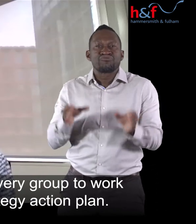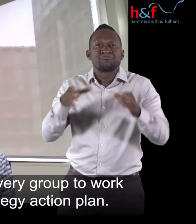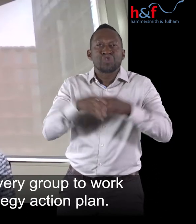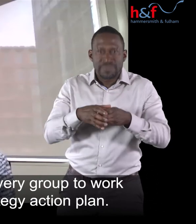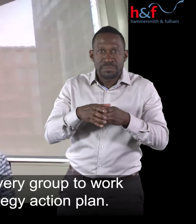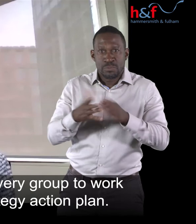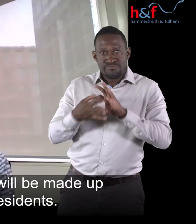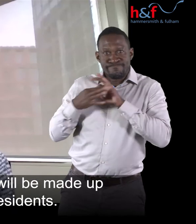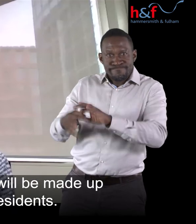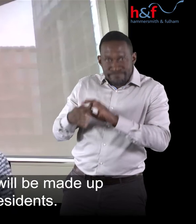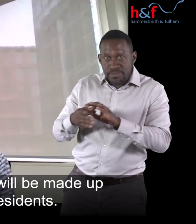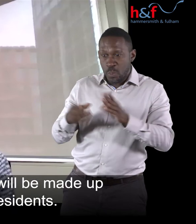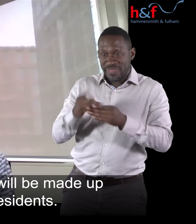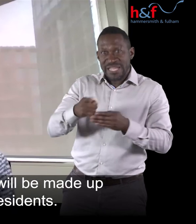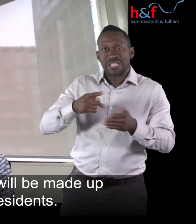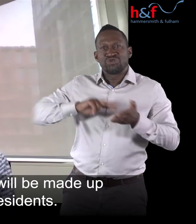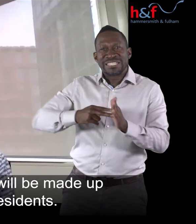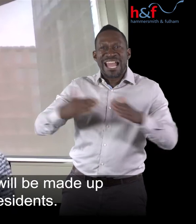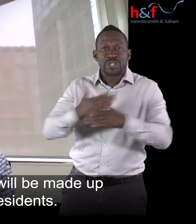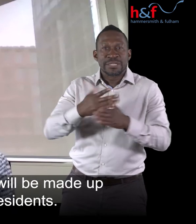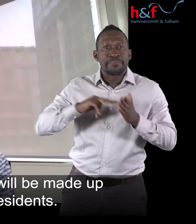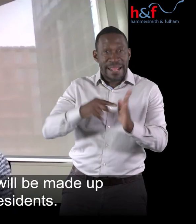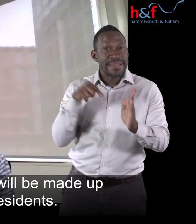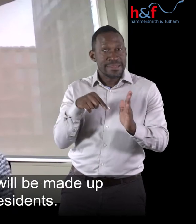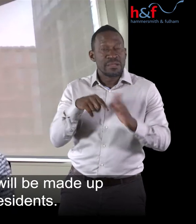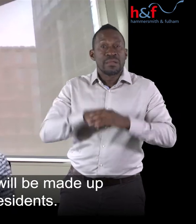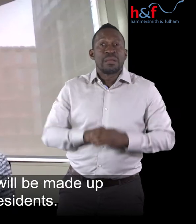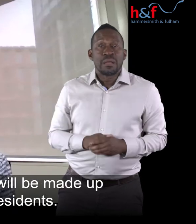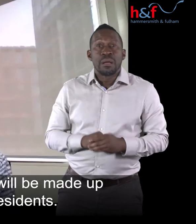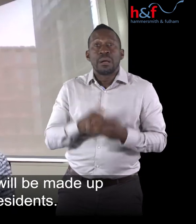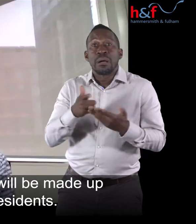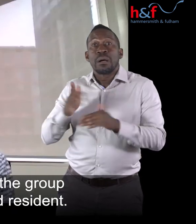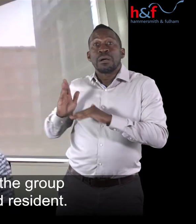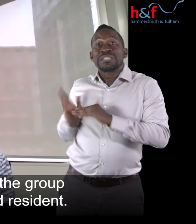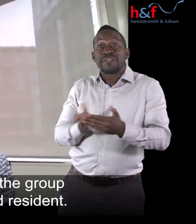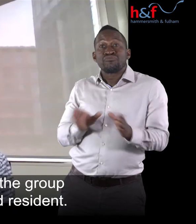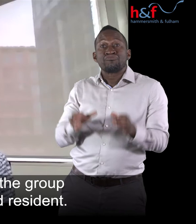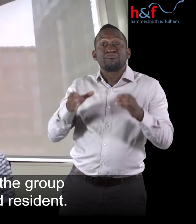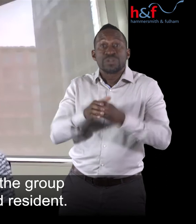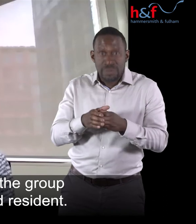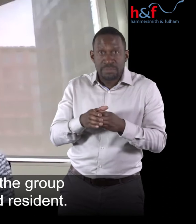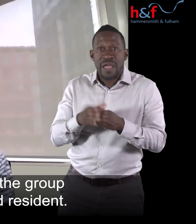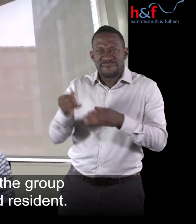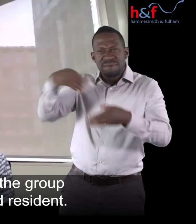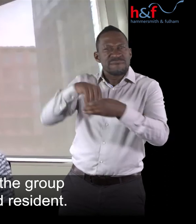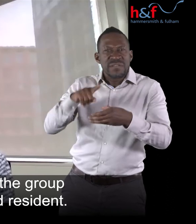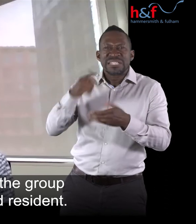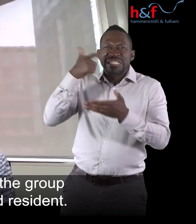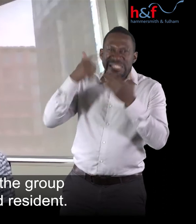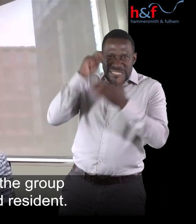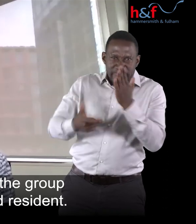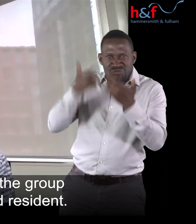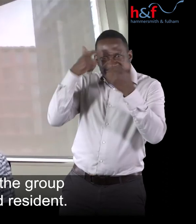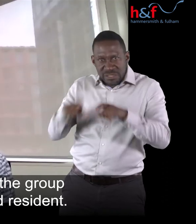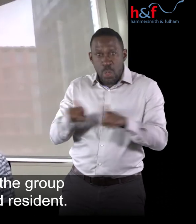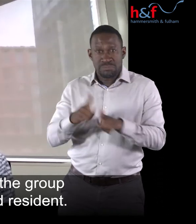action plan. The delivery group will be made up of disabled residents. I will co-chair the group with a disabled